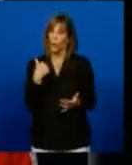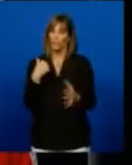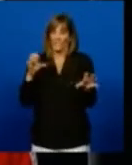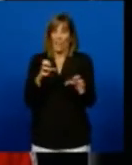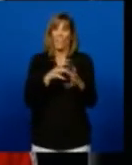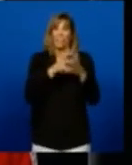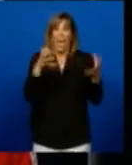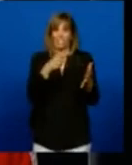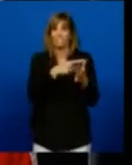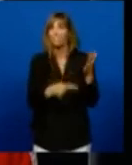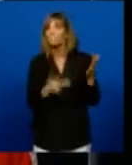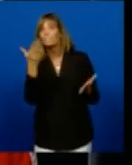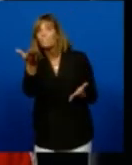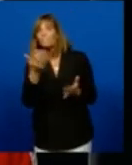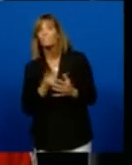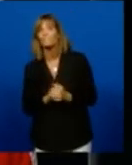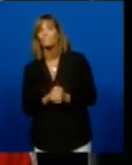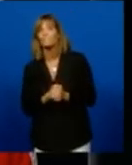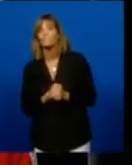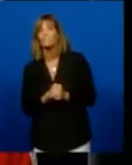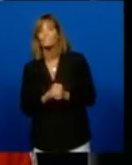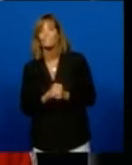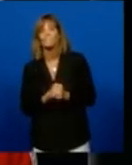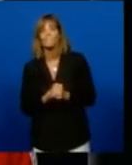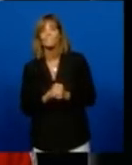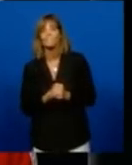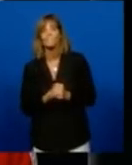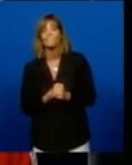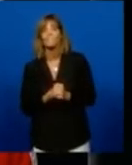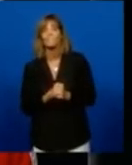of them. Okay. The test Iowa contract was signed in April. of them. them.